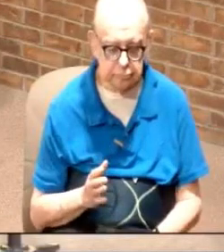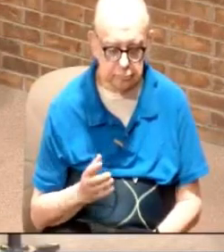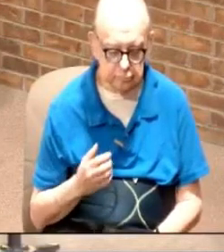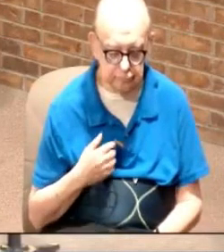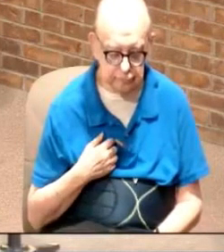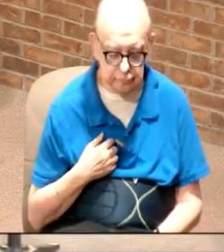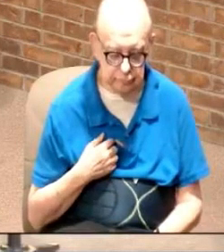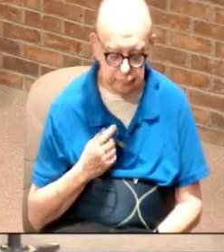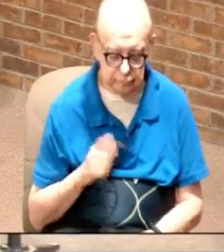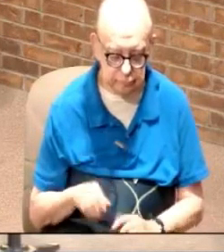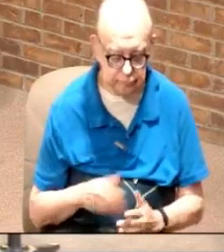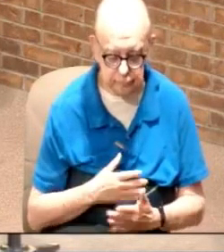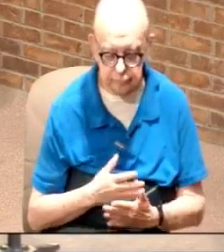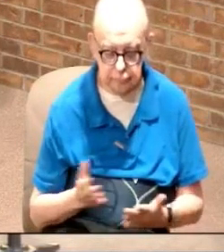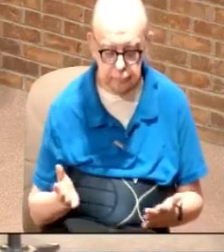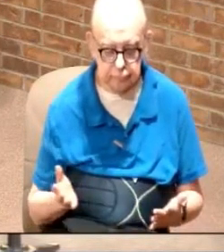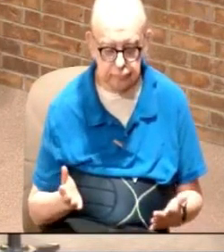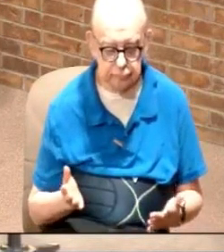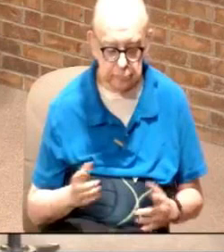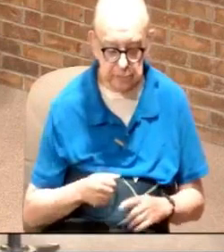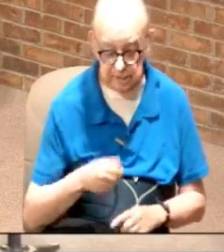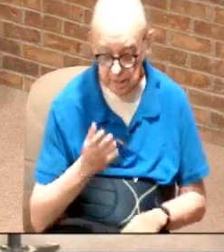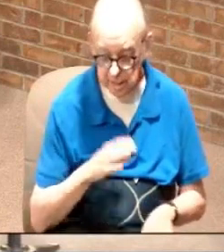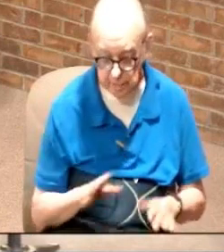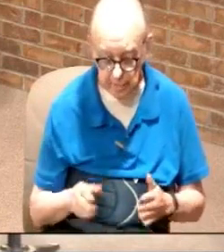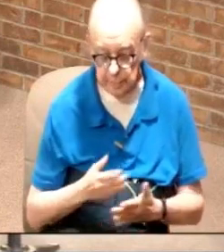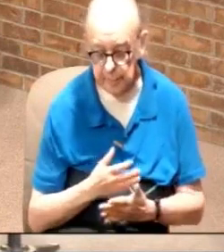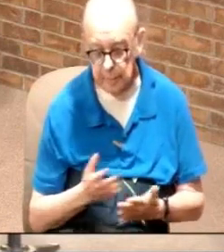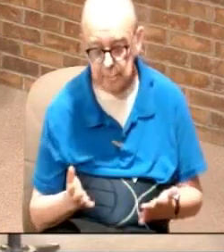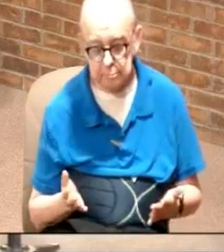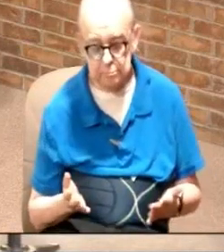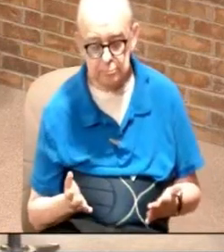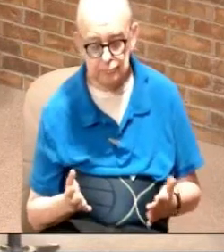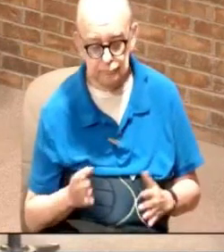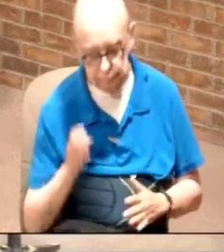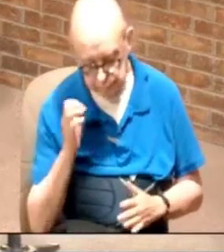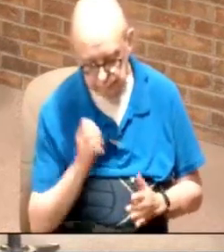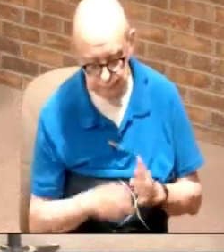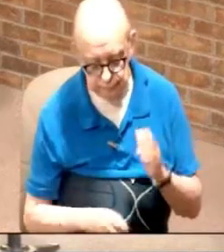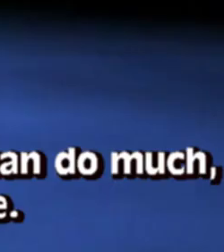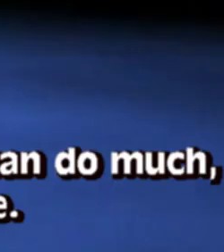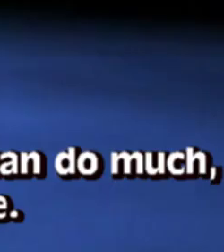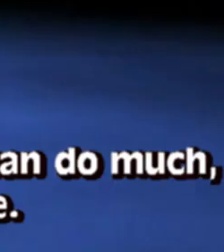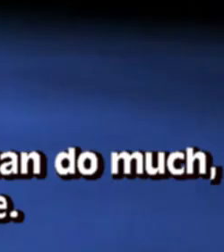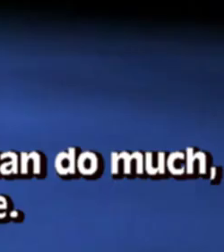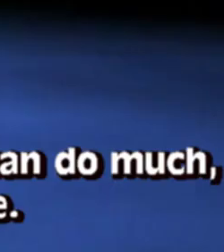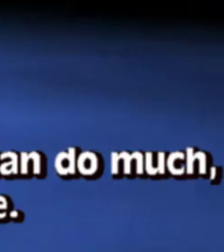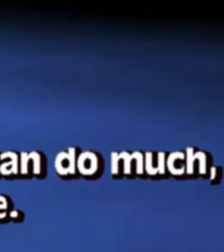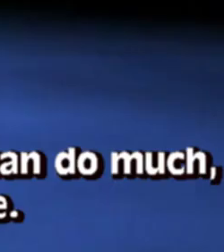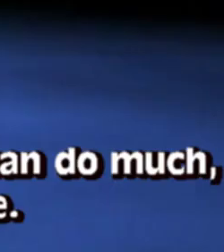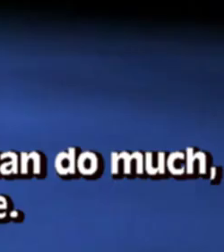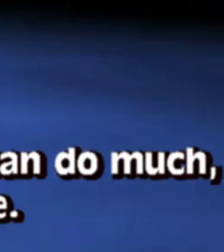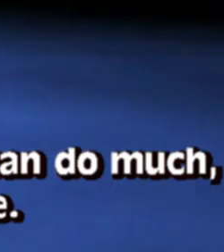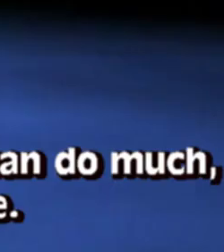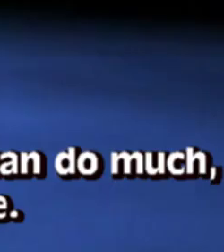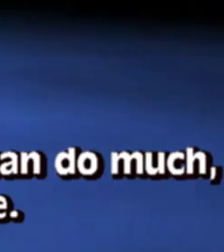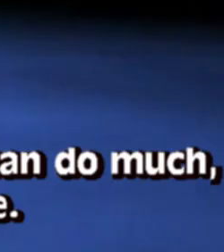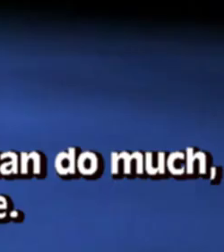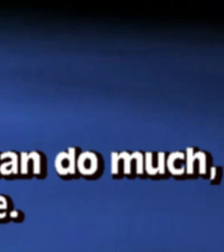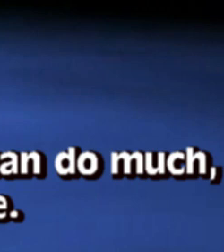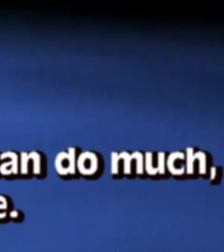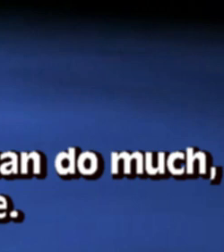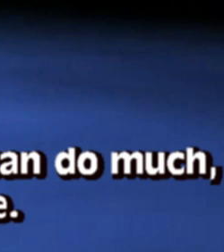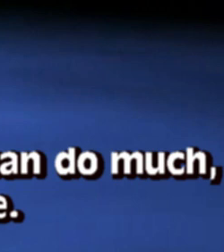can't do everything but God can Ephesians 3 20 God's power at work within us is able to